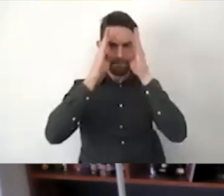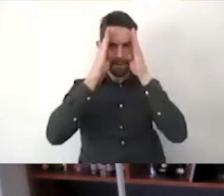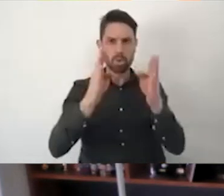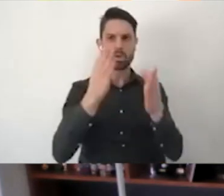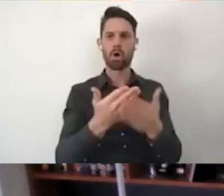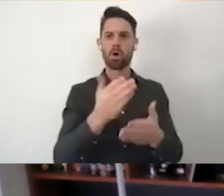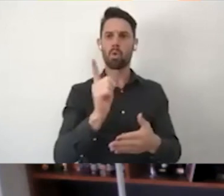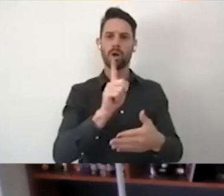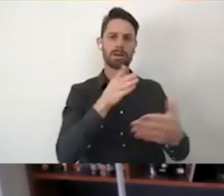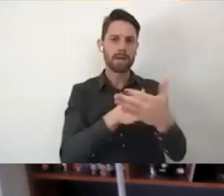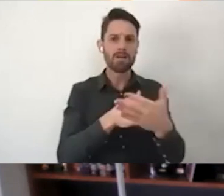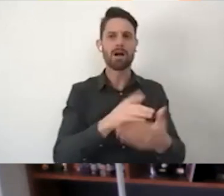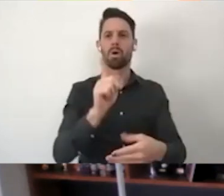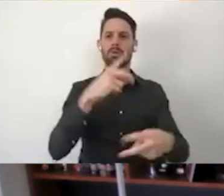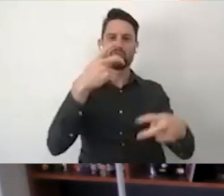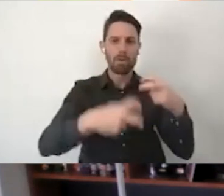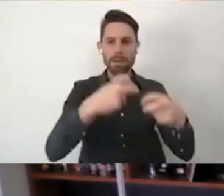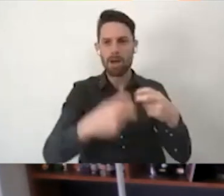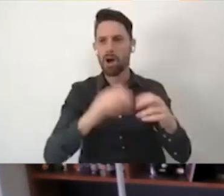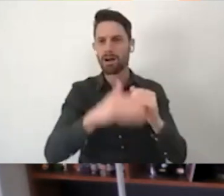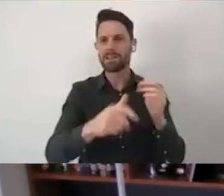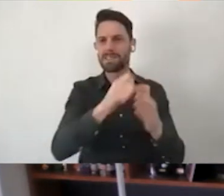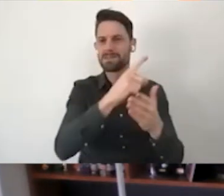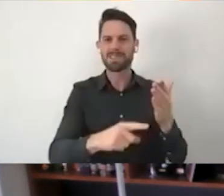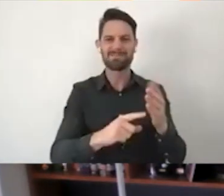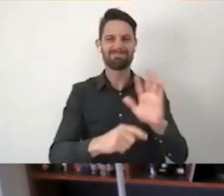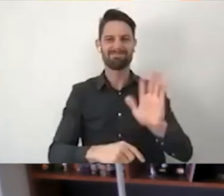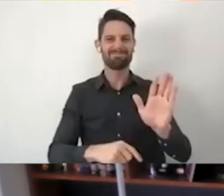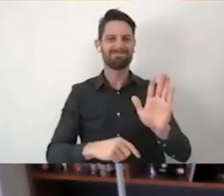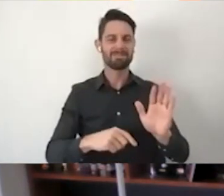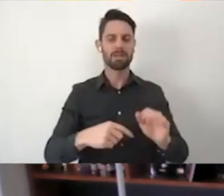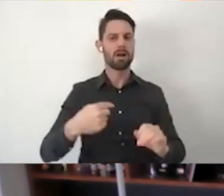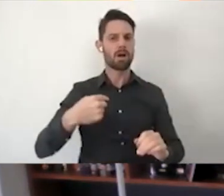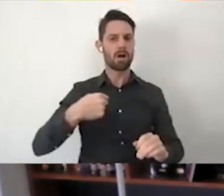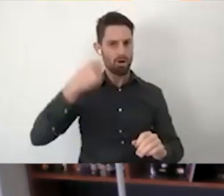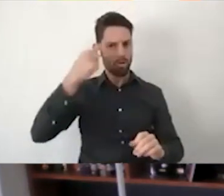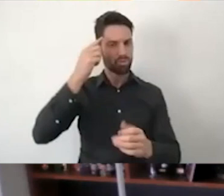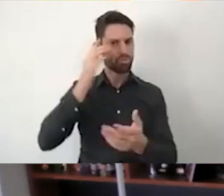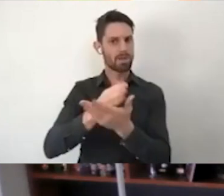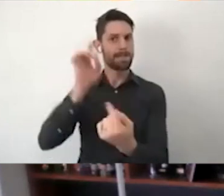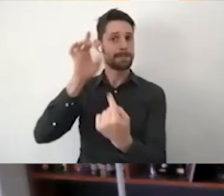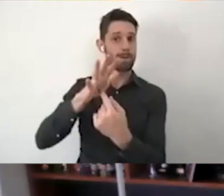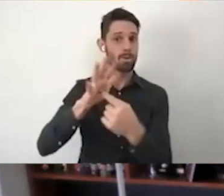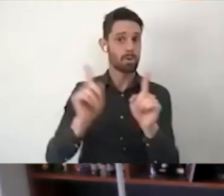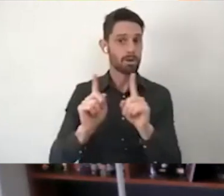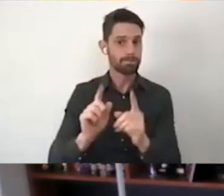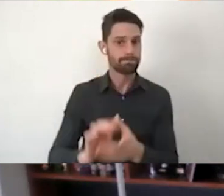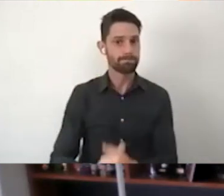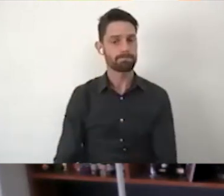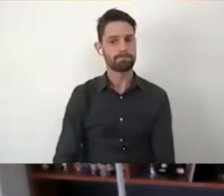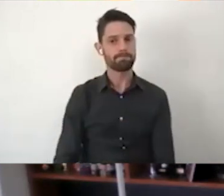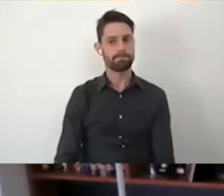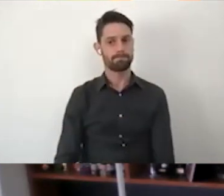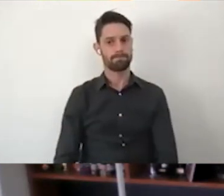associated with disability. But I think the biggest thing is that it's helped me balance